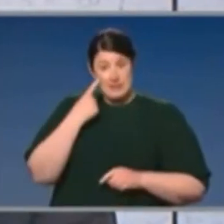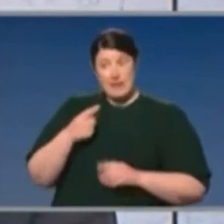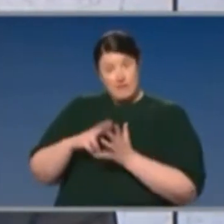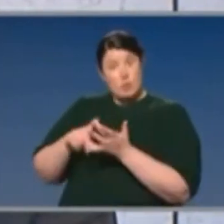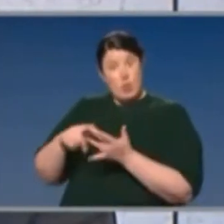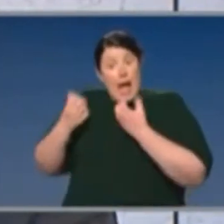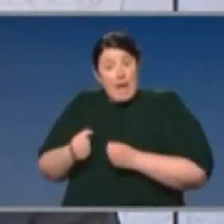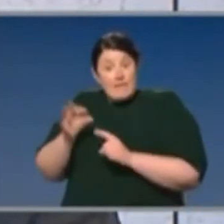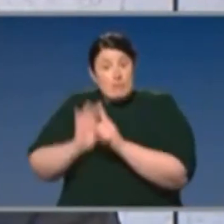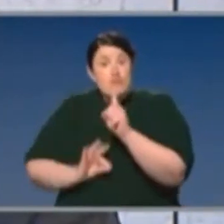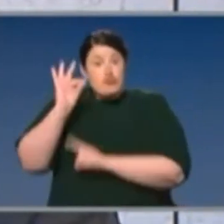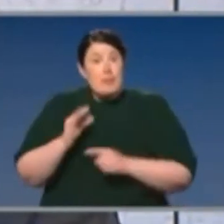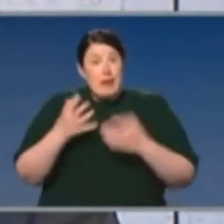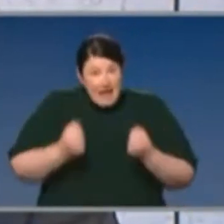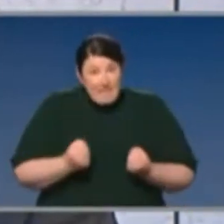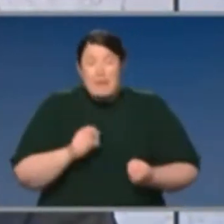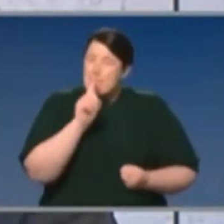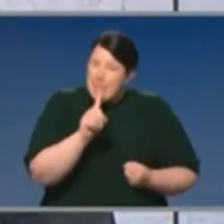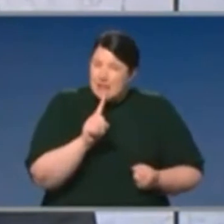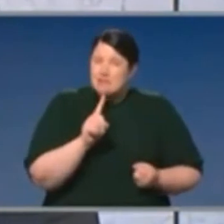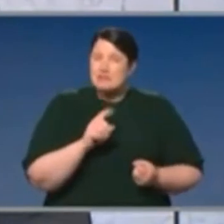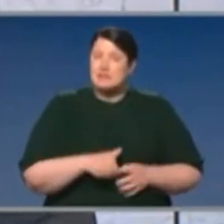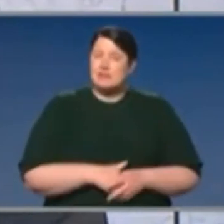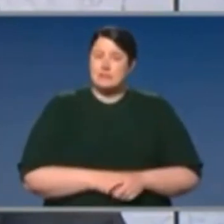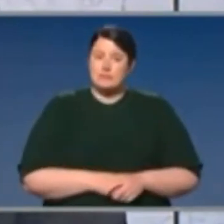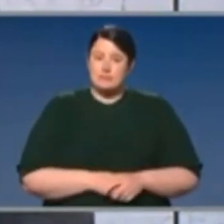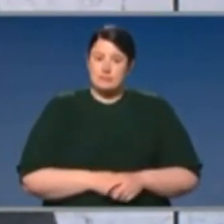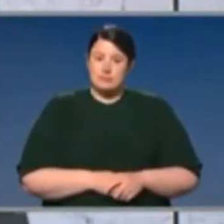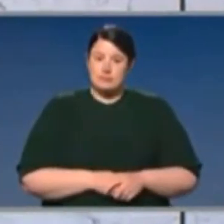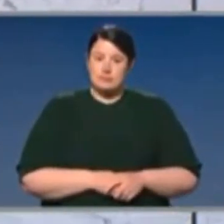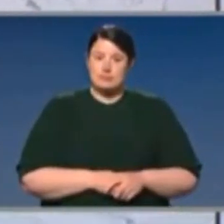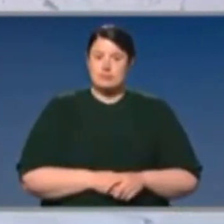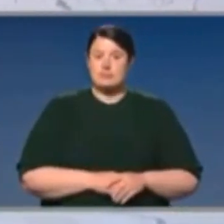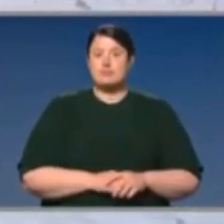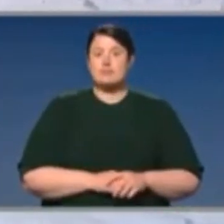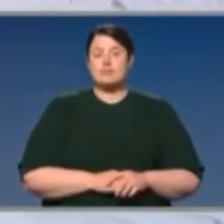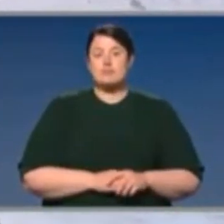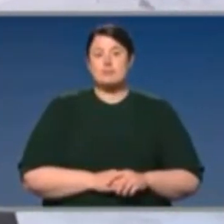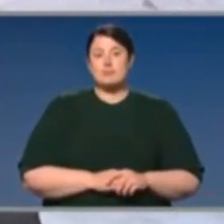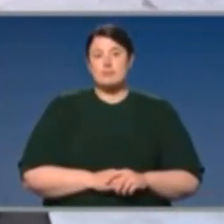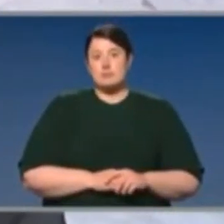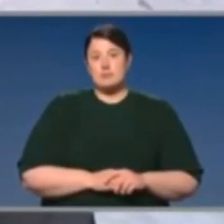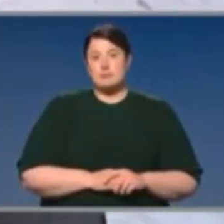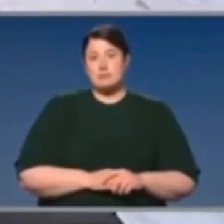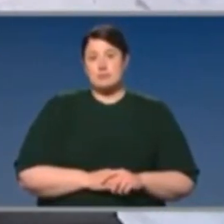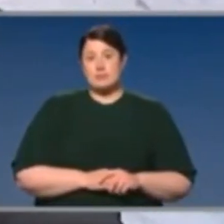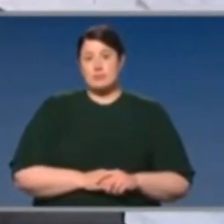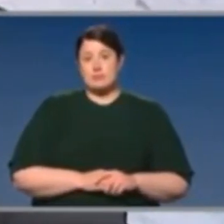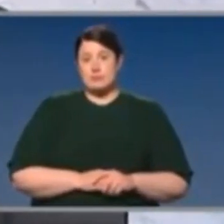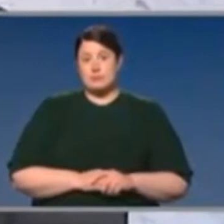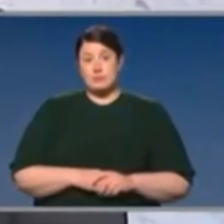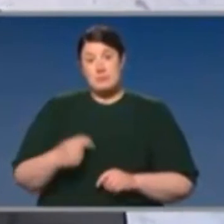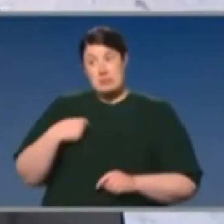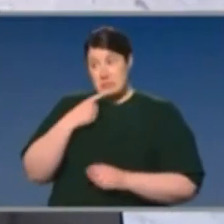improvements in the Victorian situation. But equally, this isn't just a message for states other